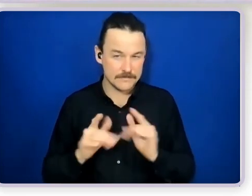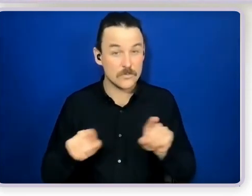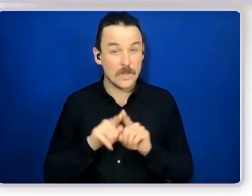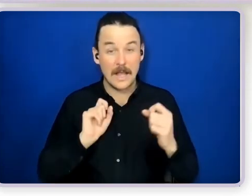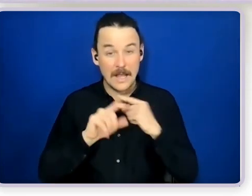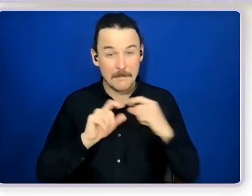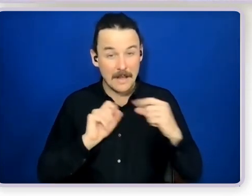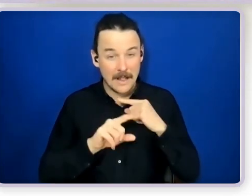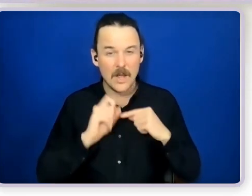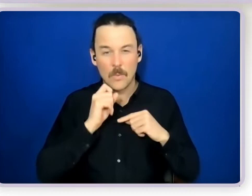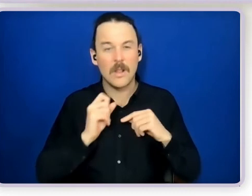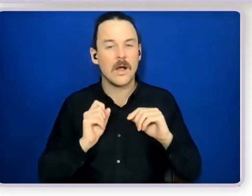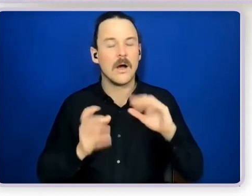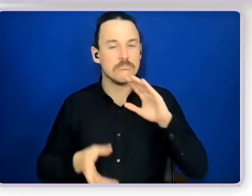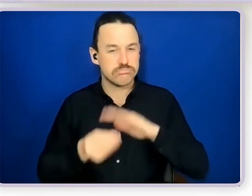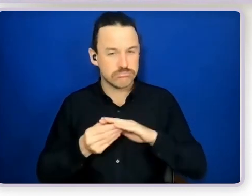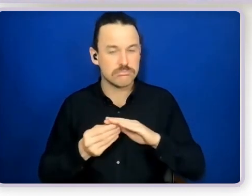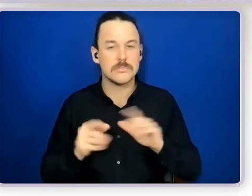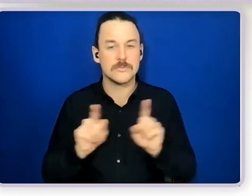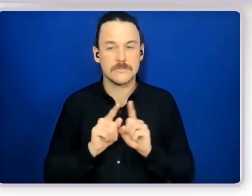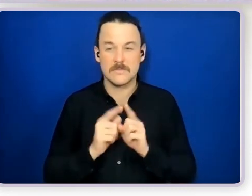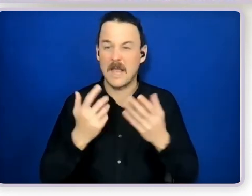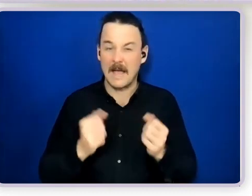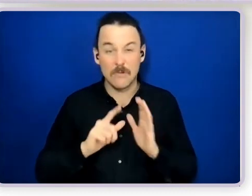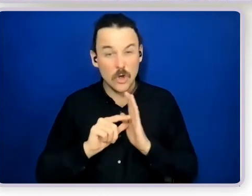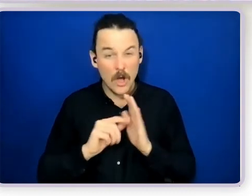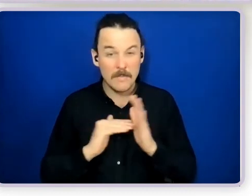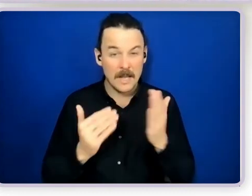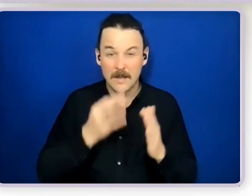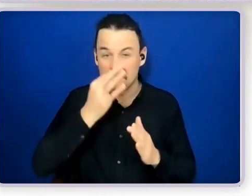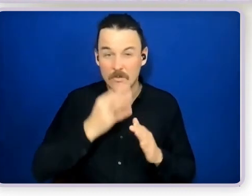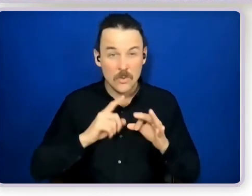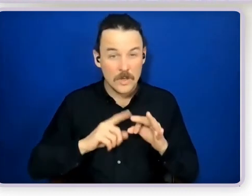out for that we have time for a few questions so I'll go to the first one